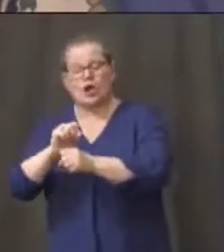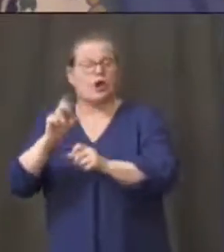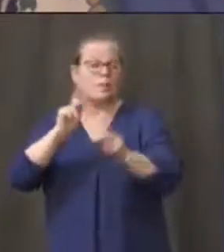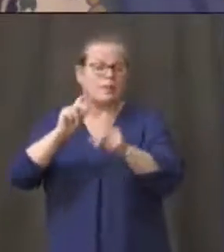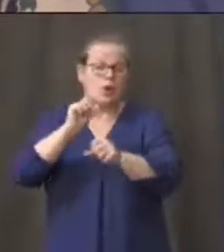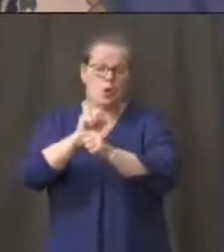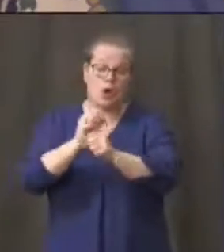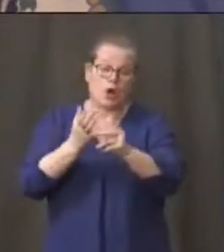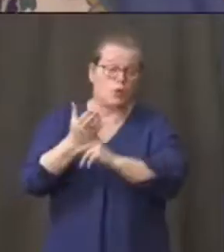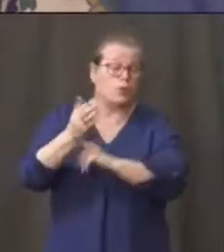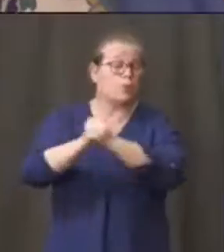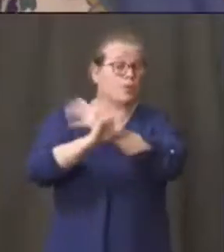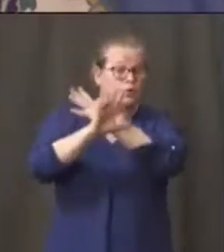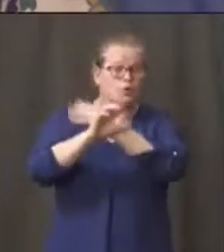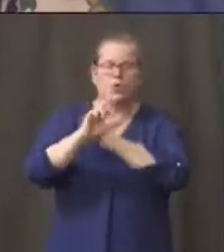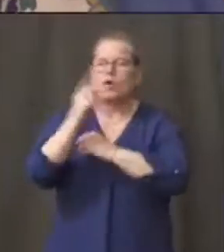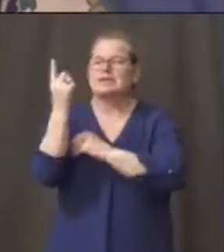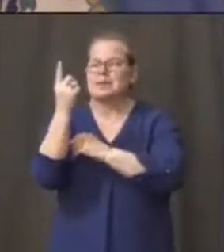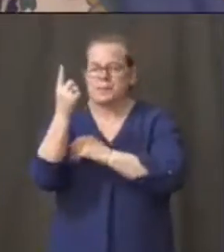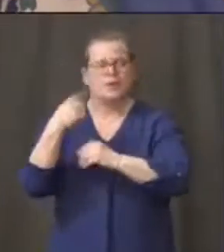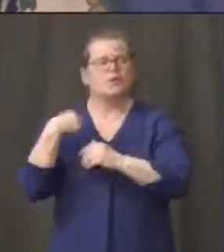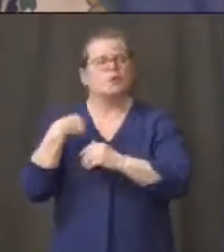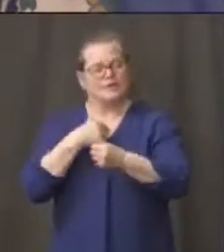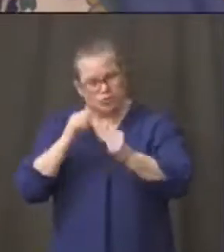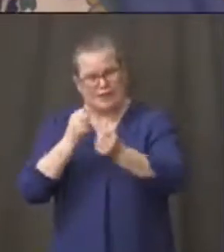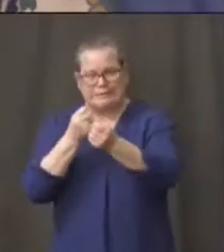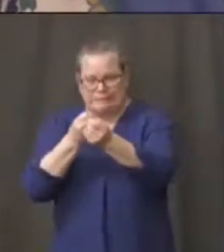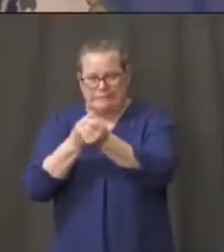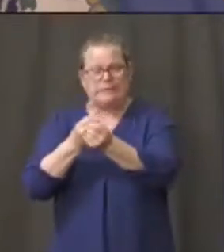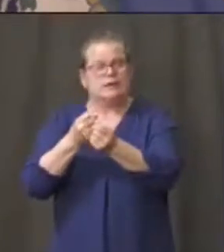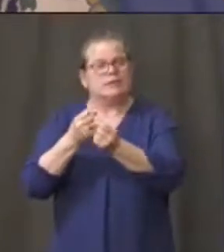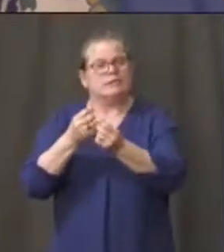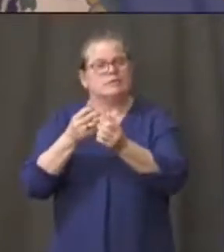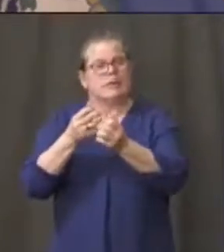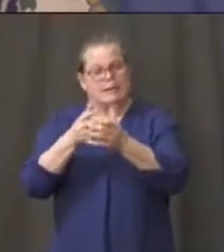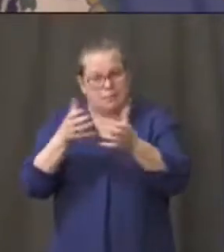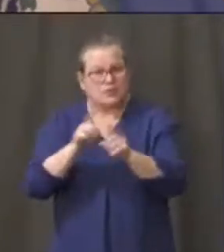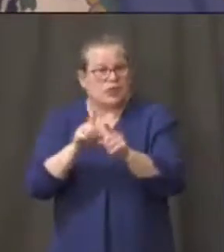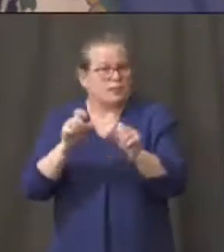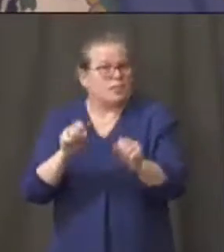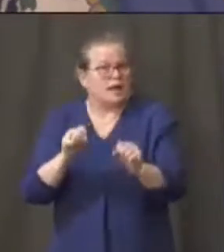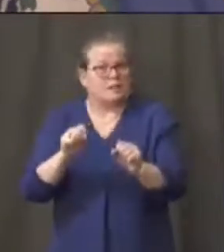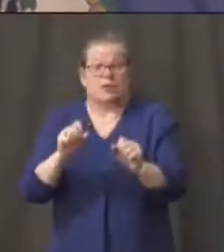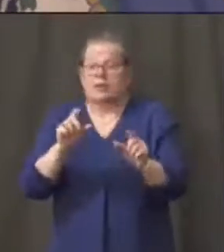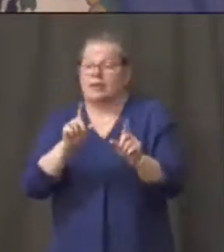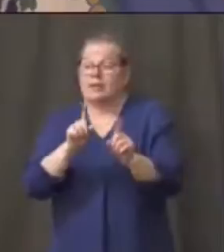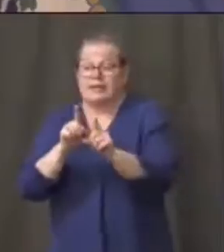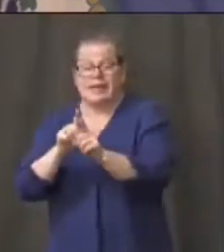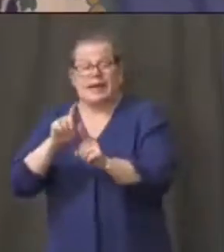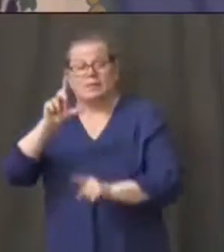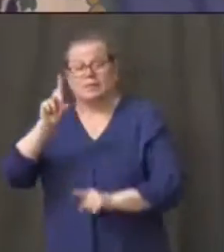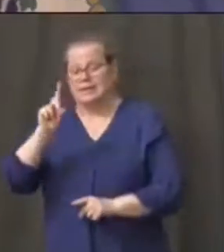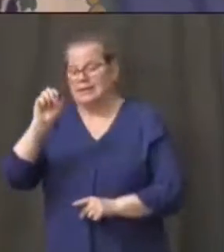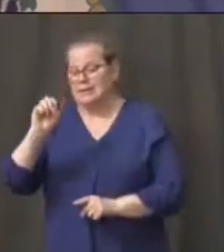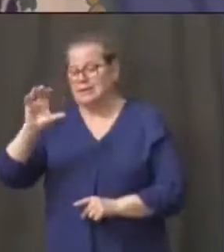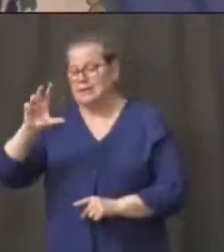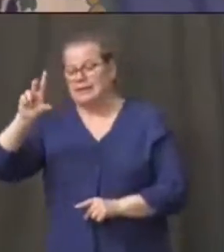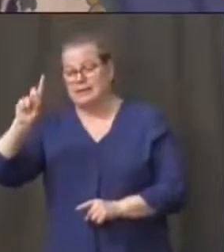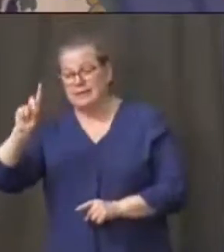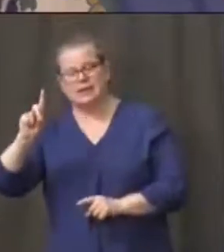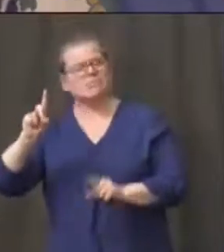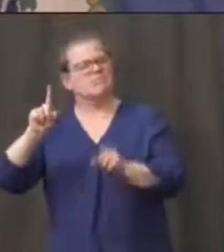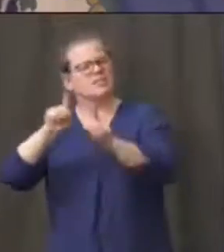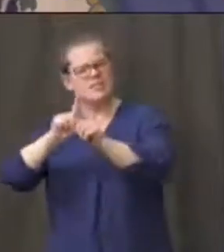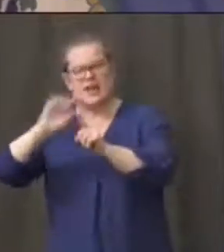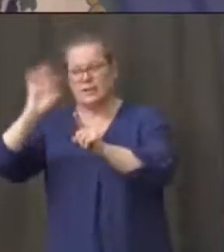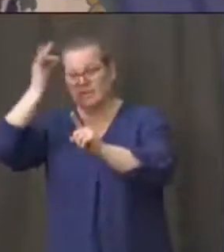something for the state so I've tried to do that and that's just been the same policy the DECD and the federal government has had for our small